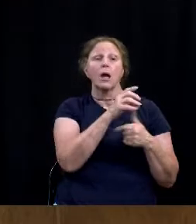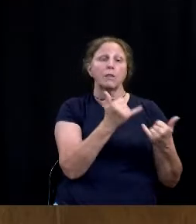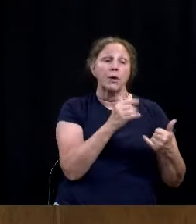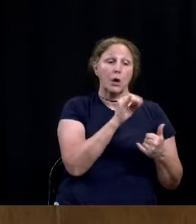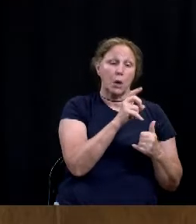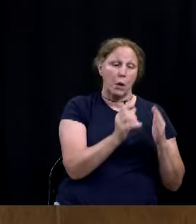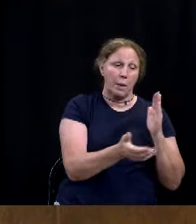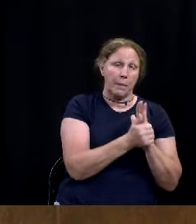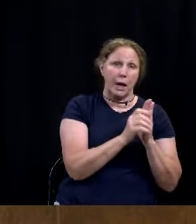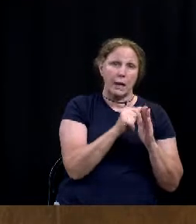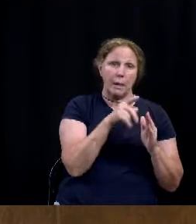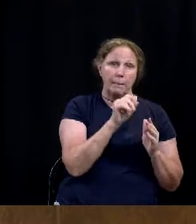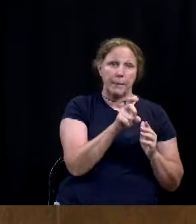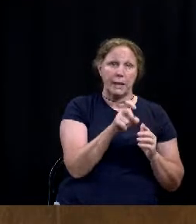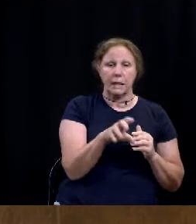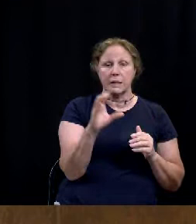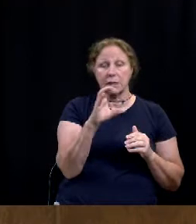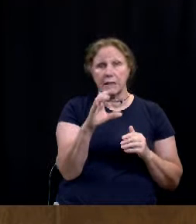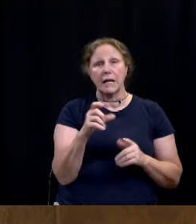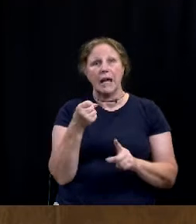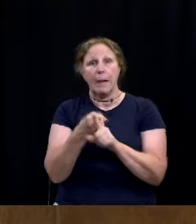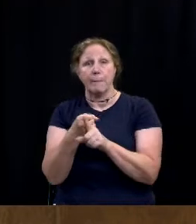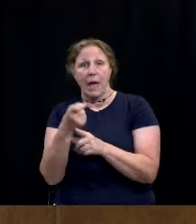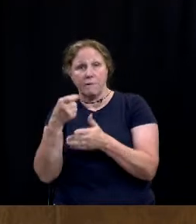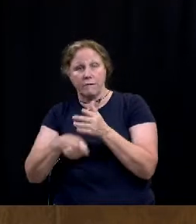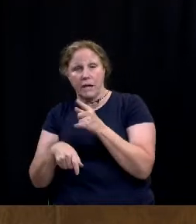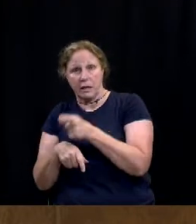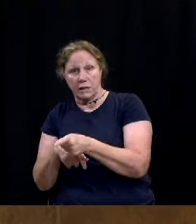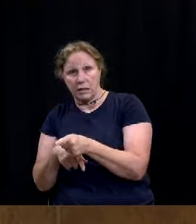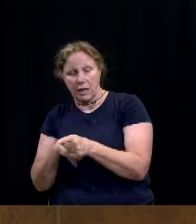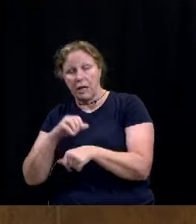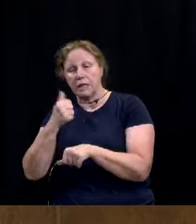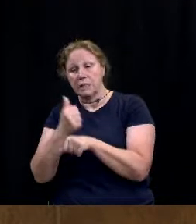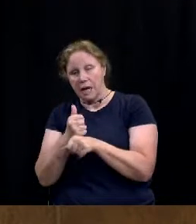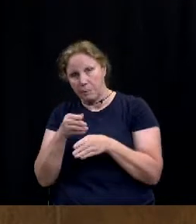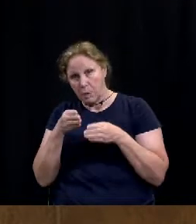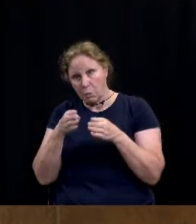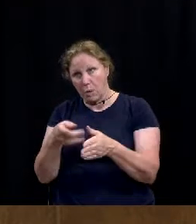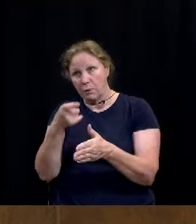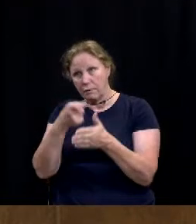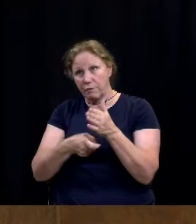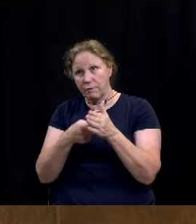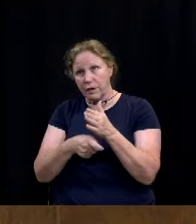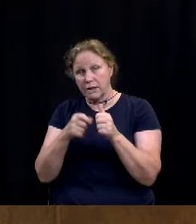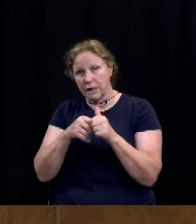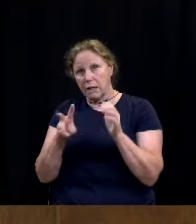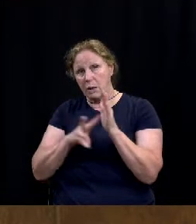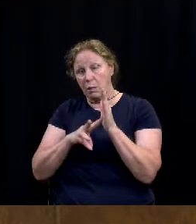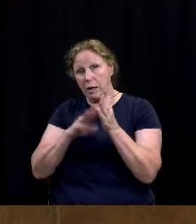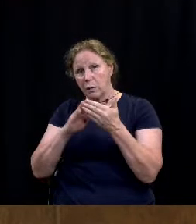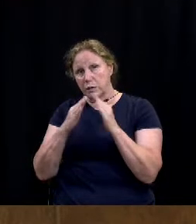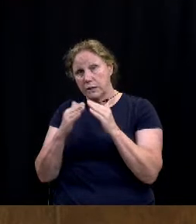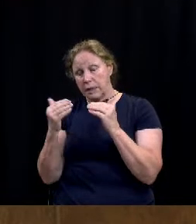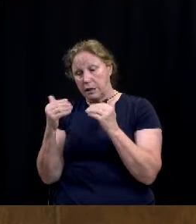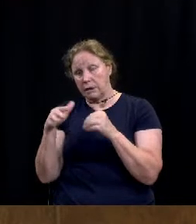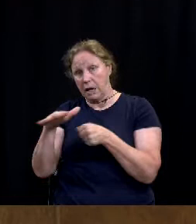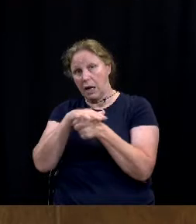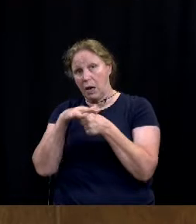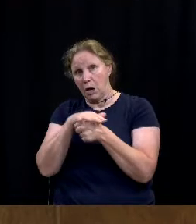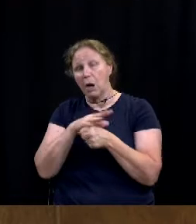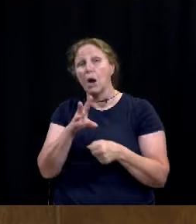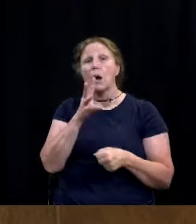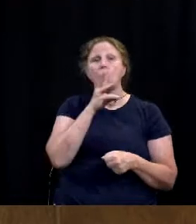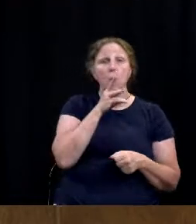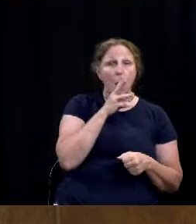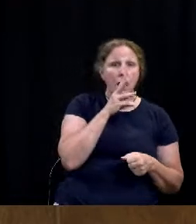Appendix C entitled Impact Fees and to establish roadway impact fees within Waco's city limits and water and wastewater